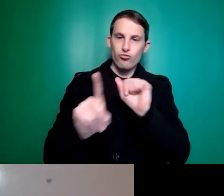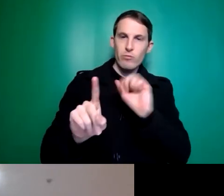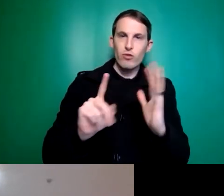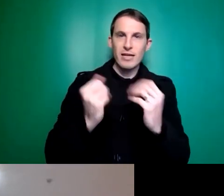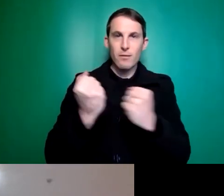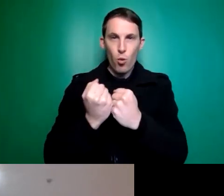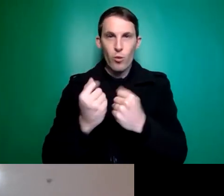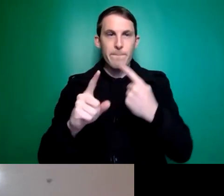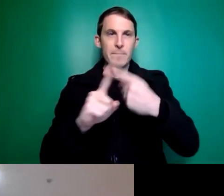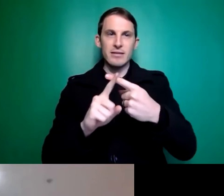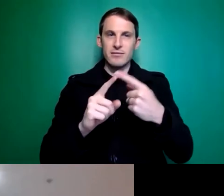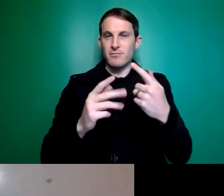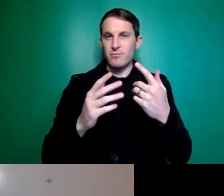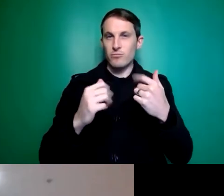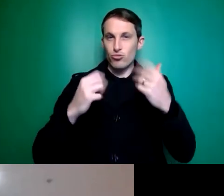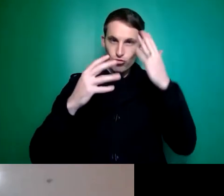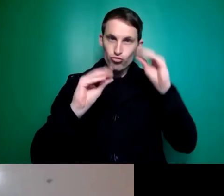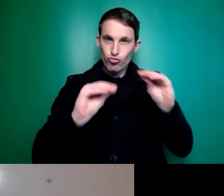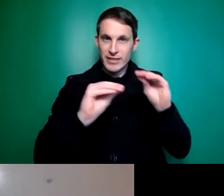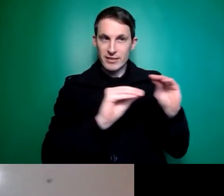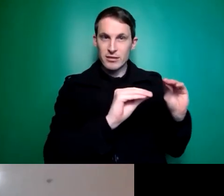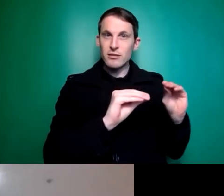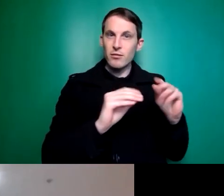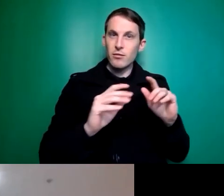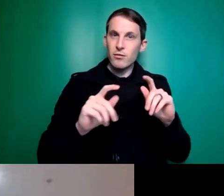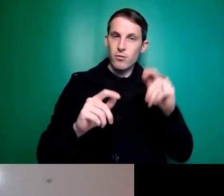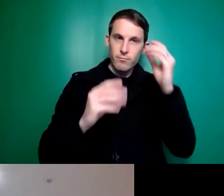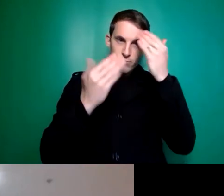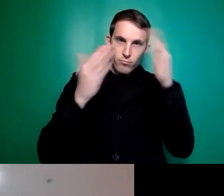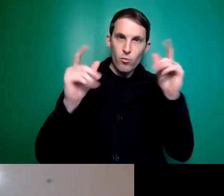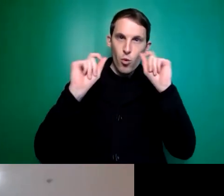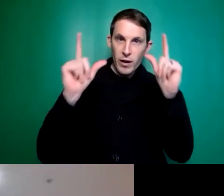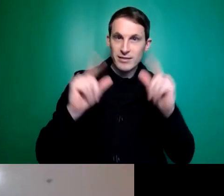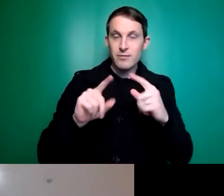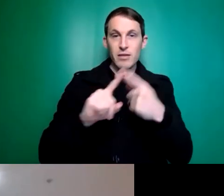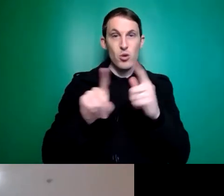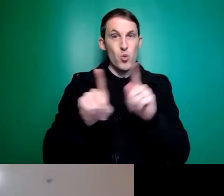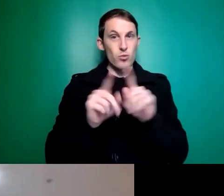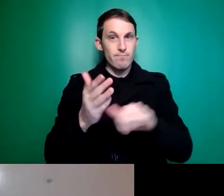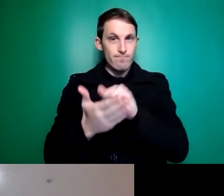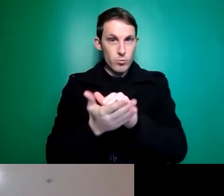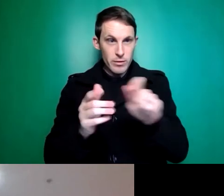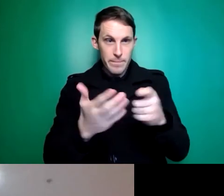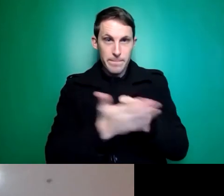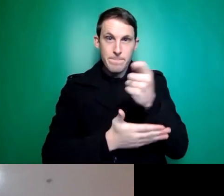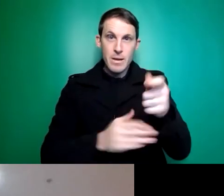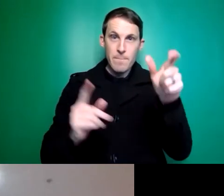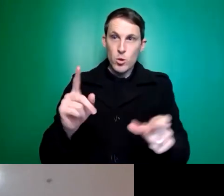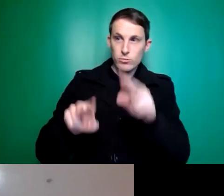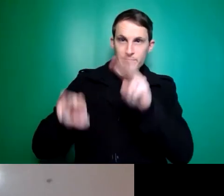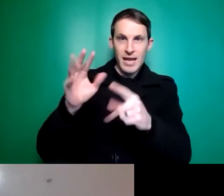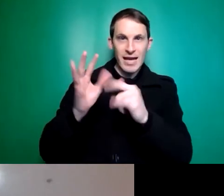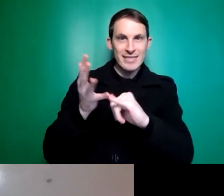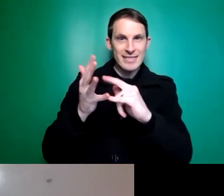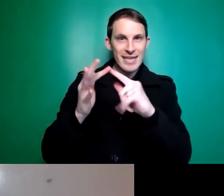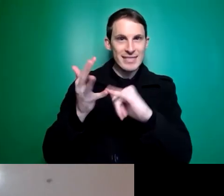one of them, and Lynn made that point really, really well. But it's also things like assessments and referrals, like equipment trials and